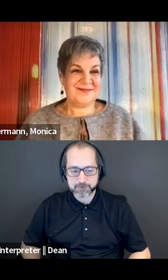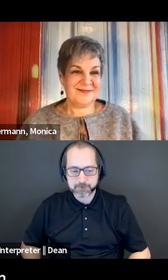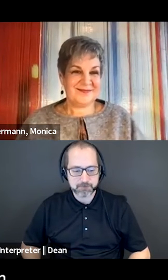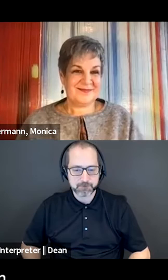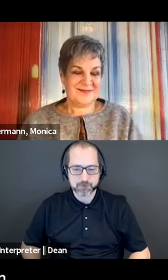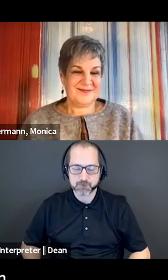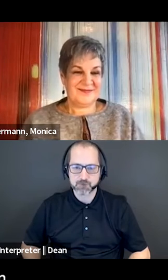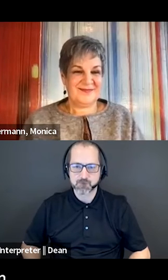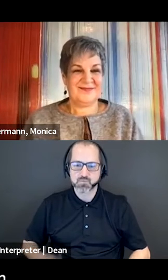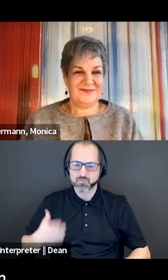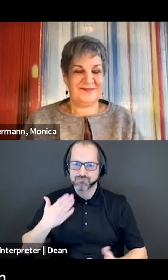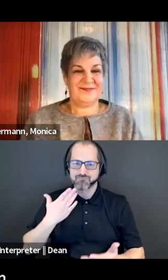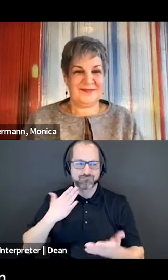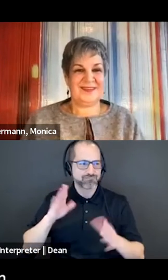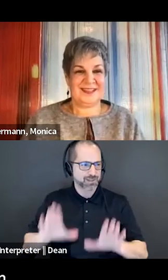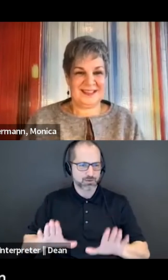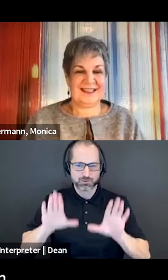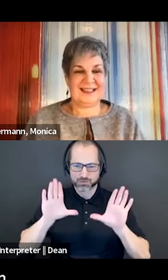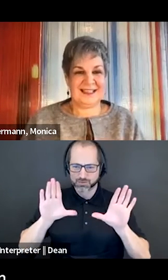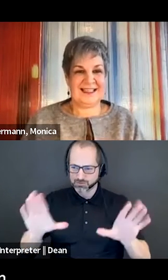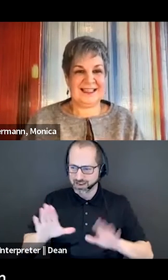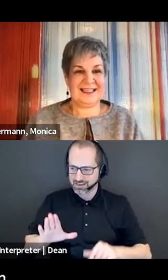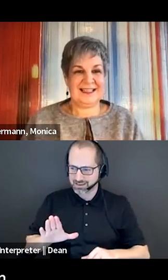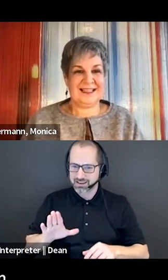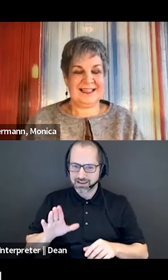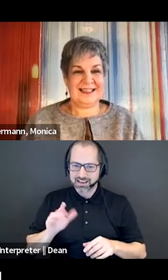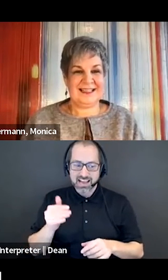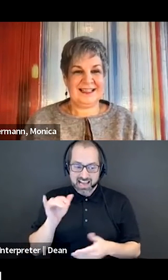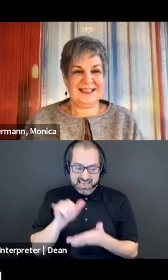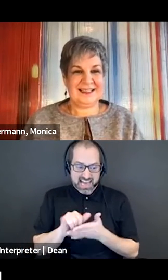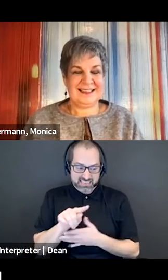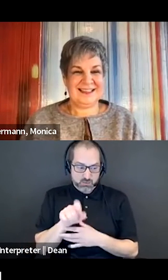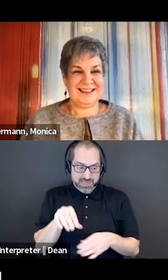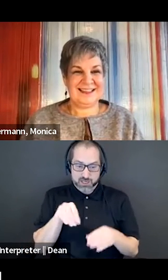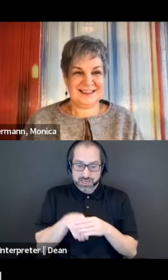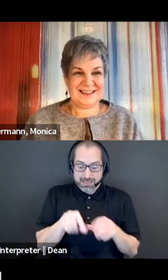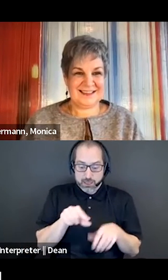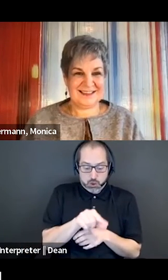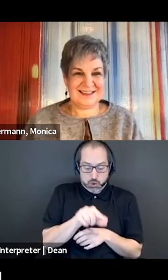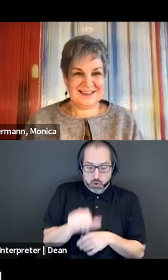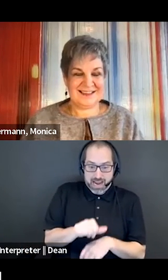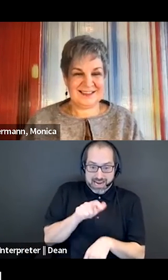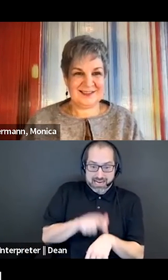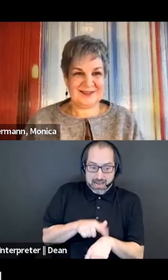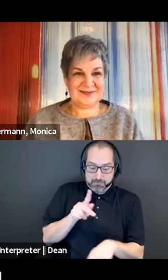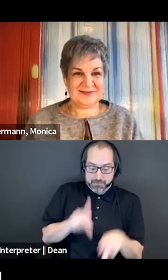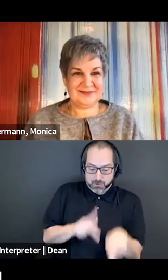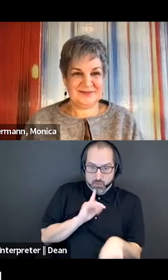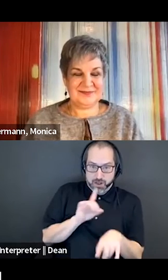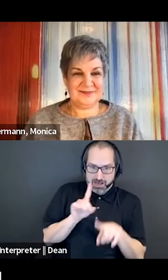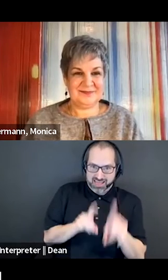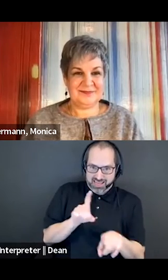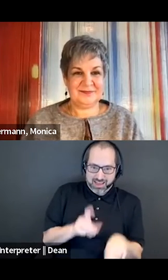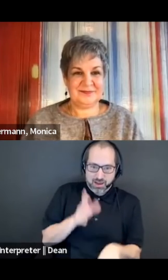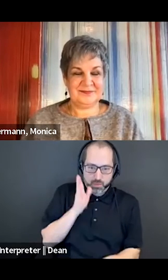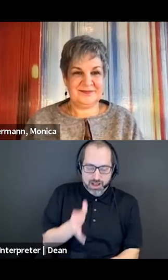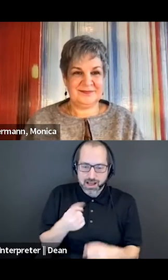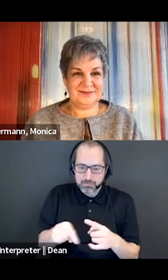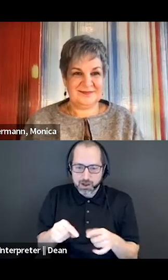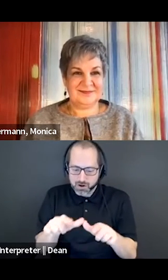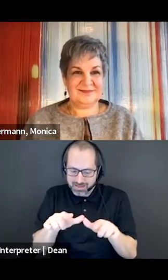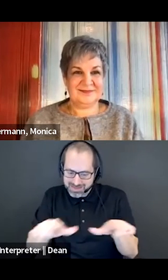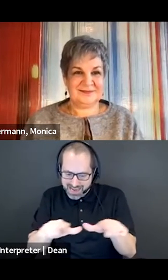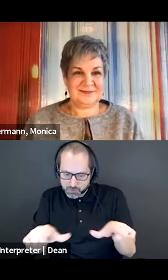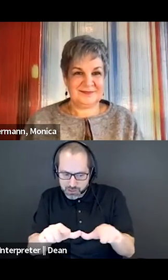That's great. And I actually think that that's a question that's going to come in the Q&A period for people to address as well about particular language that we